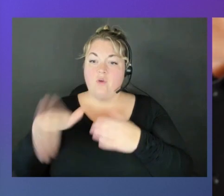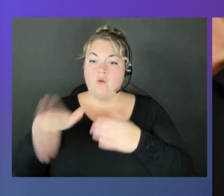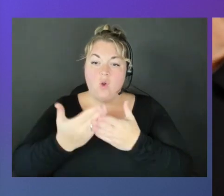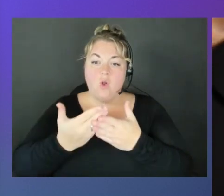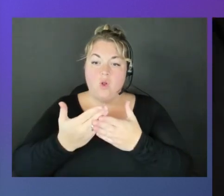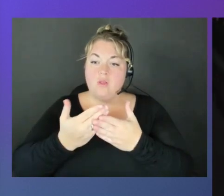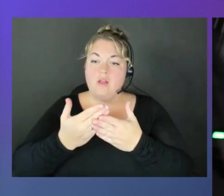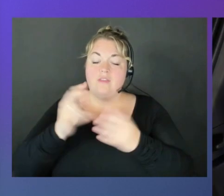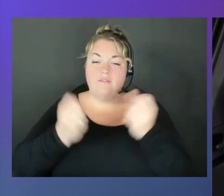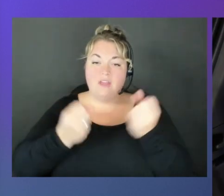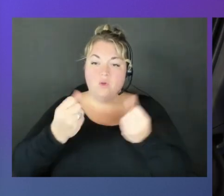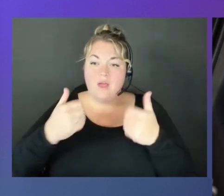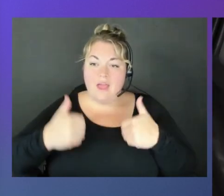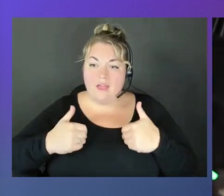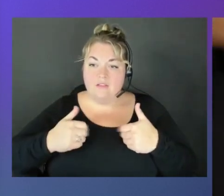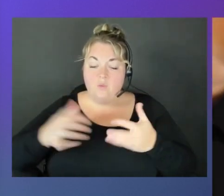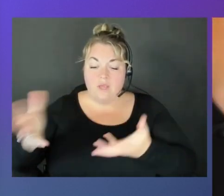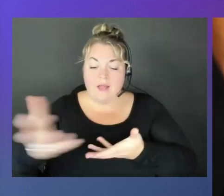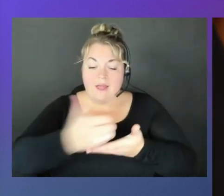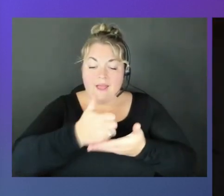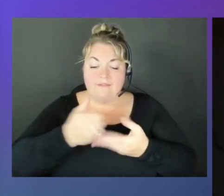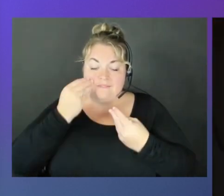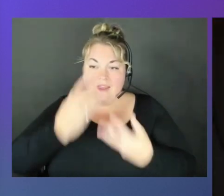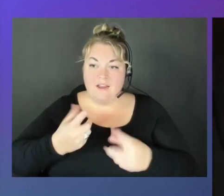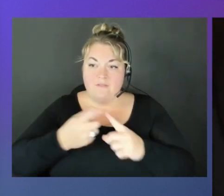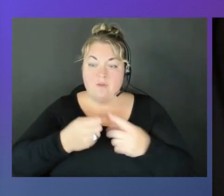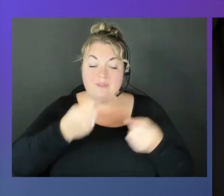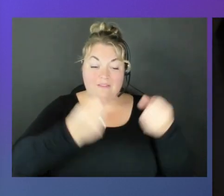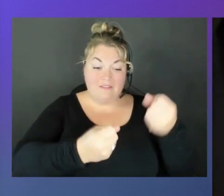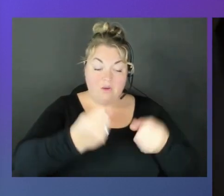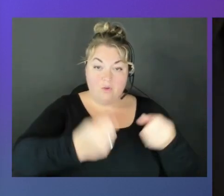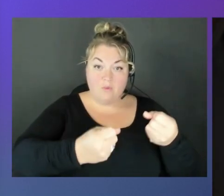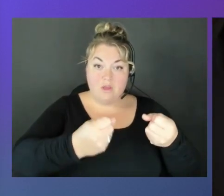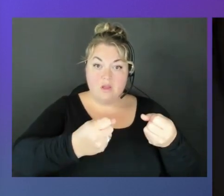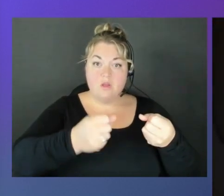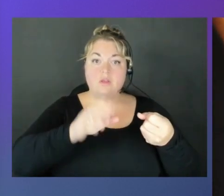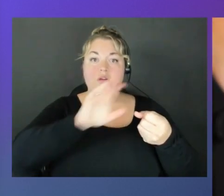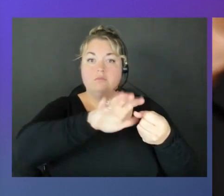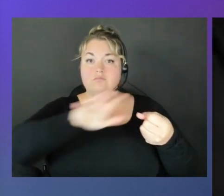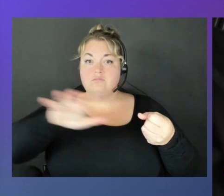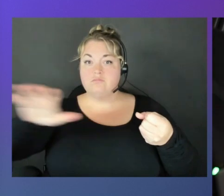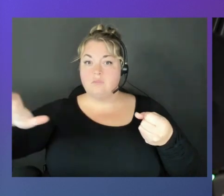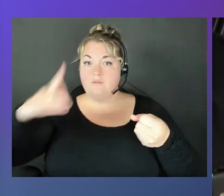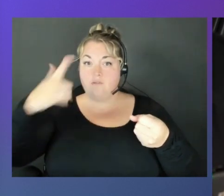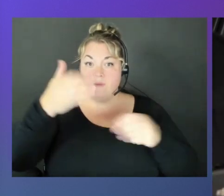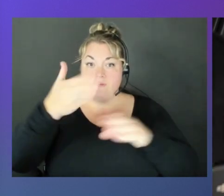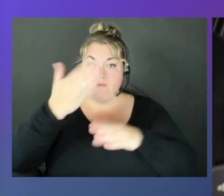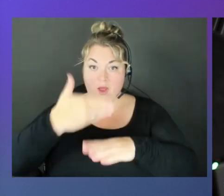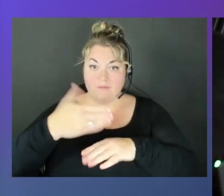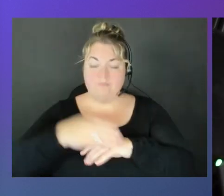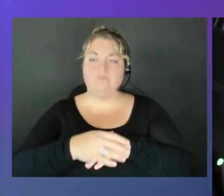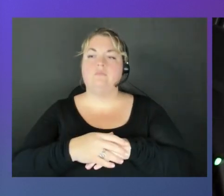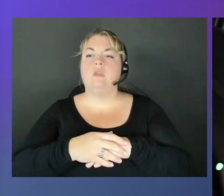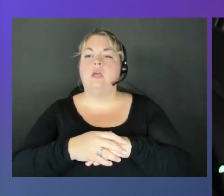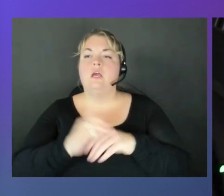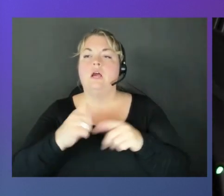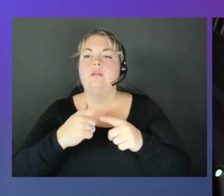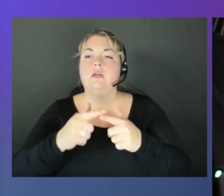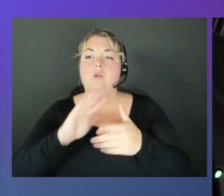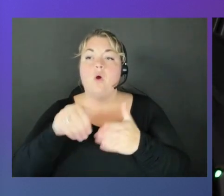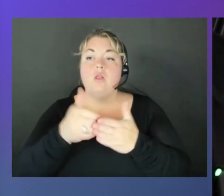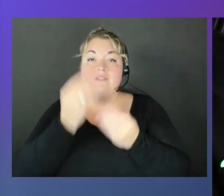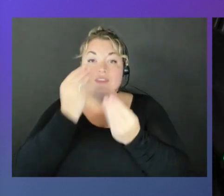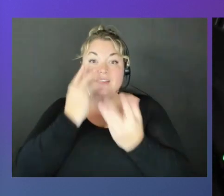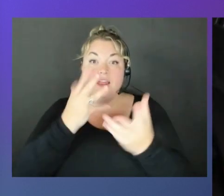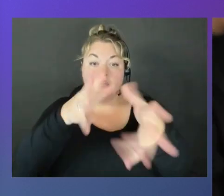collect the data right from the steering wheel column, the OBD2 port, basically from the front. And all of the data gets captured